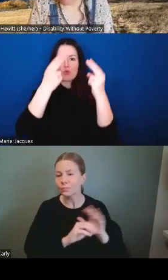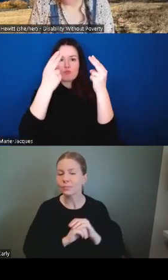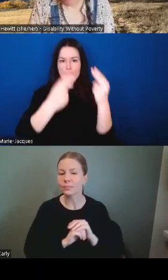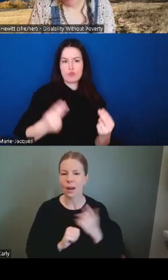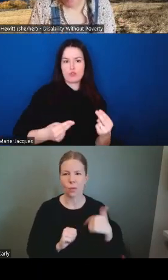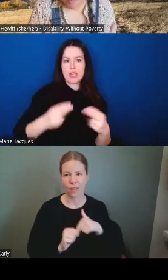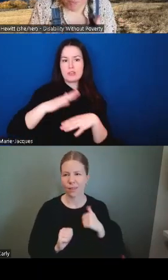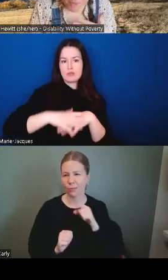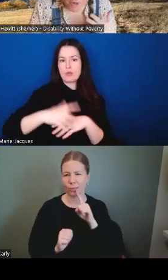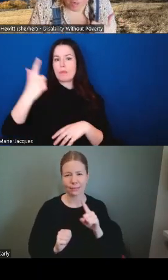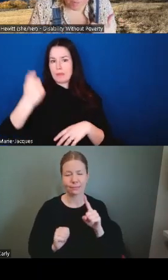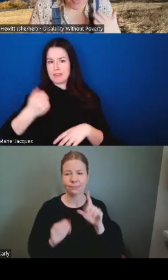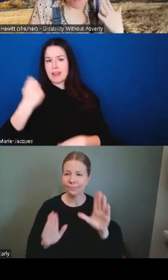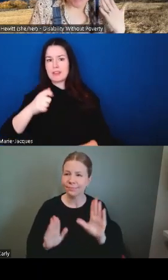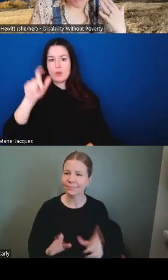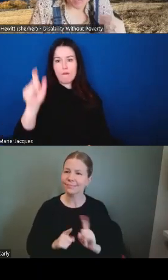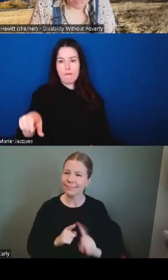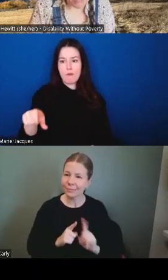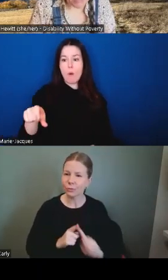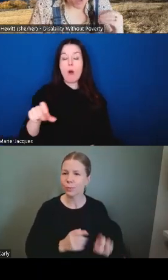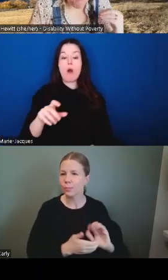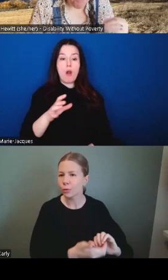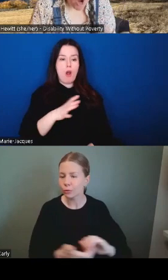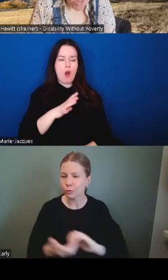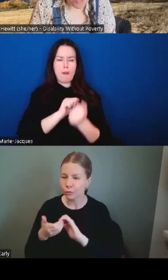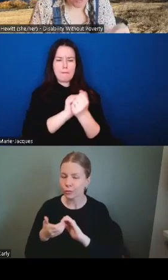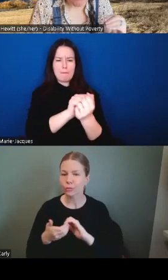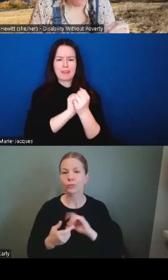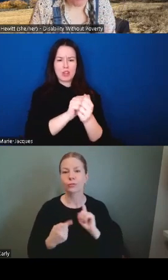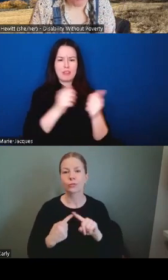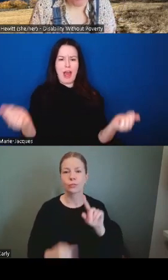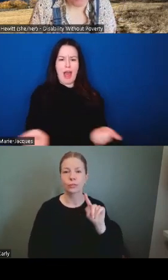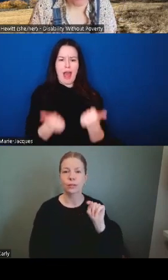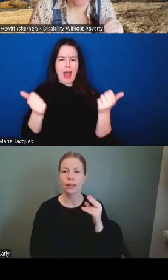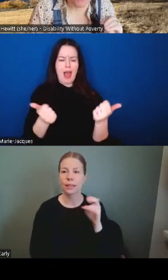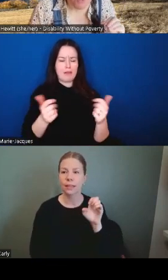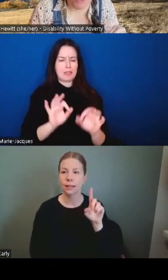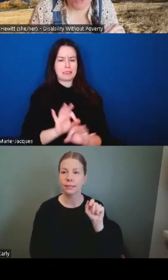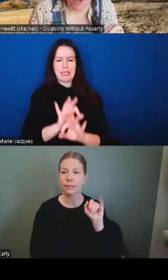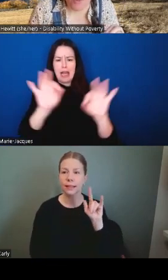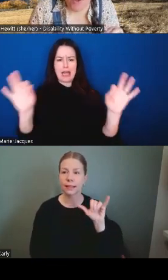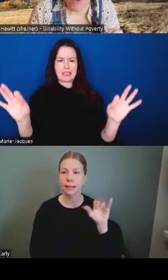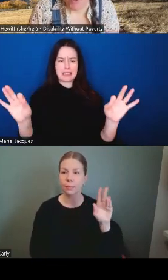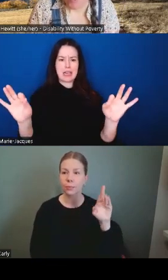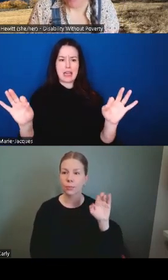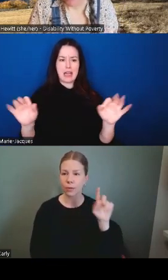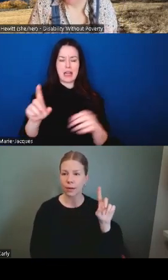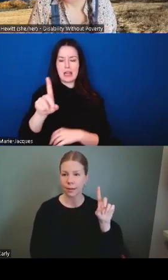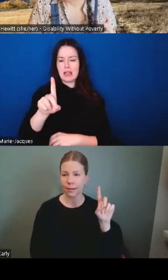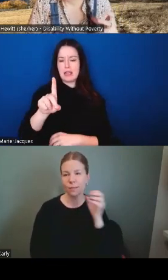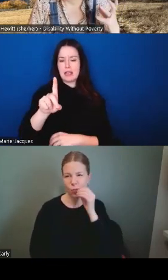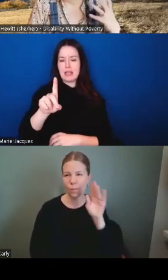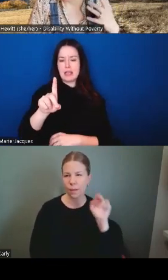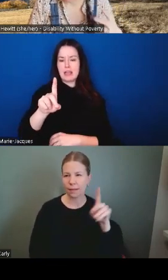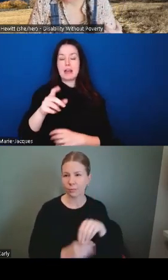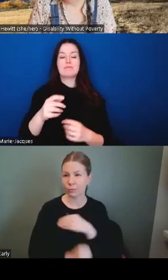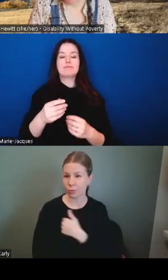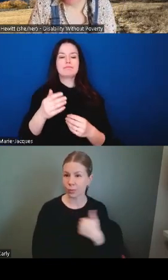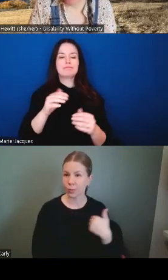the daily bed that sorry the daily bread food bank of toronto they